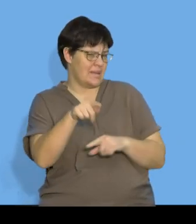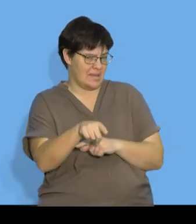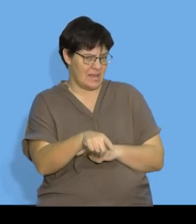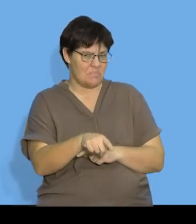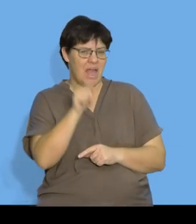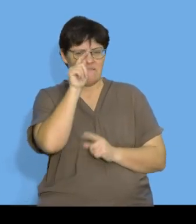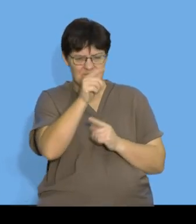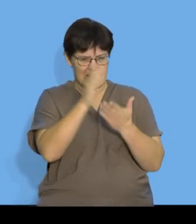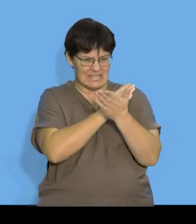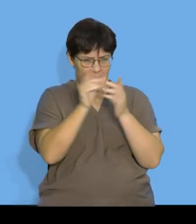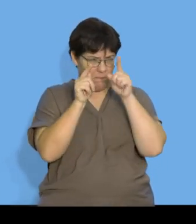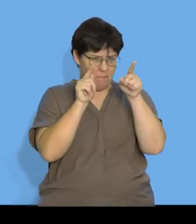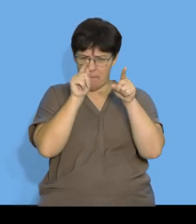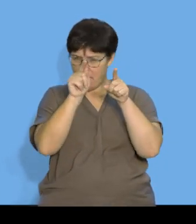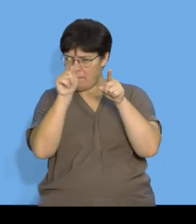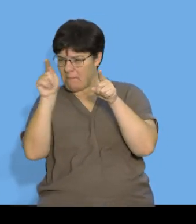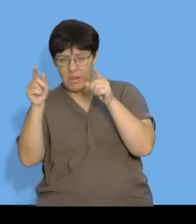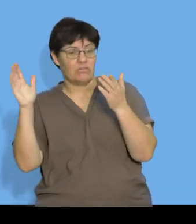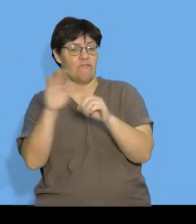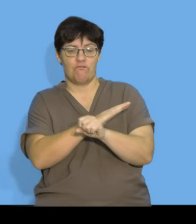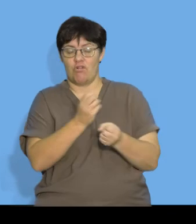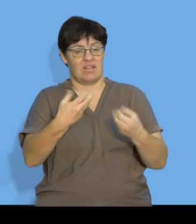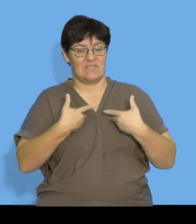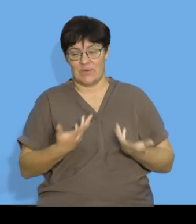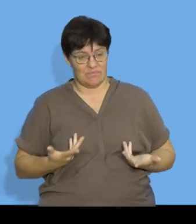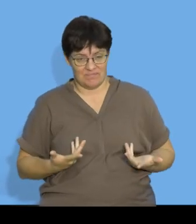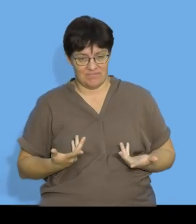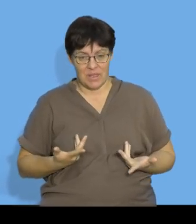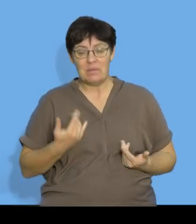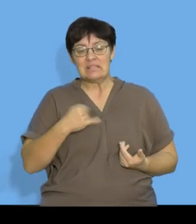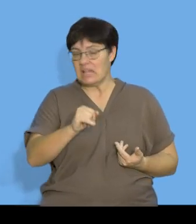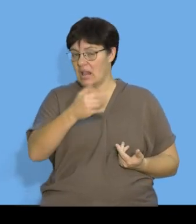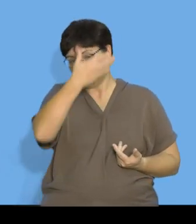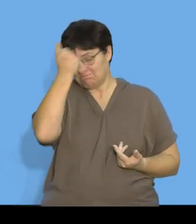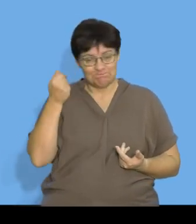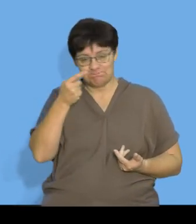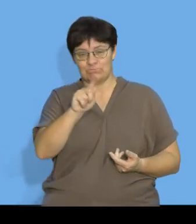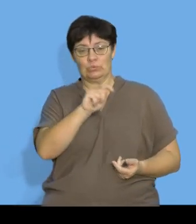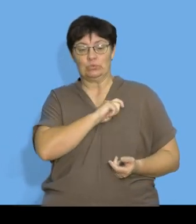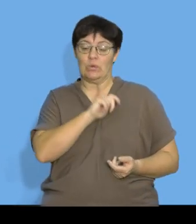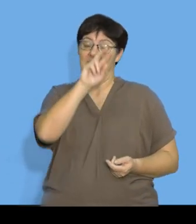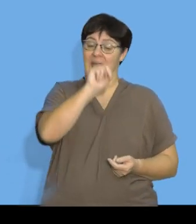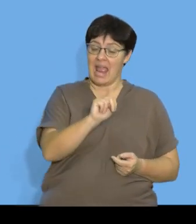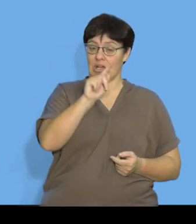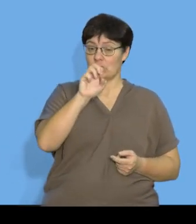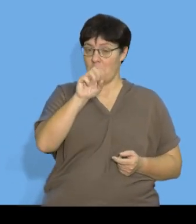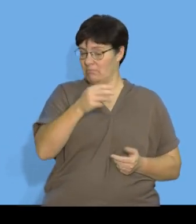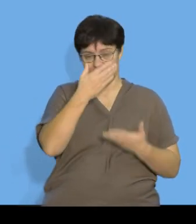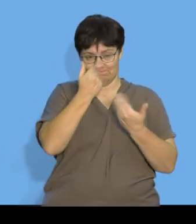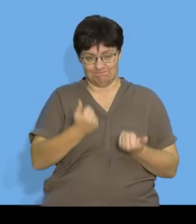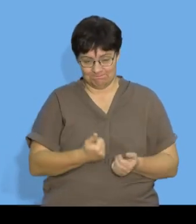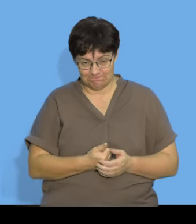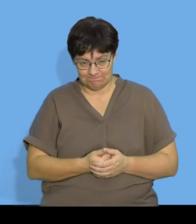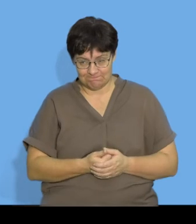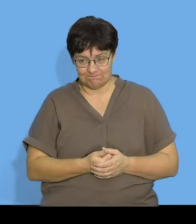of information about a sequence but we still don't know what the actual nth term of the sequence is so for